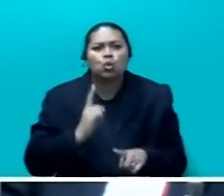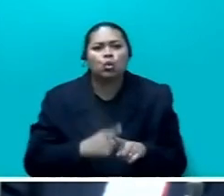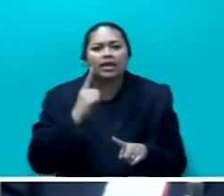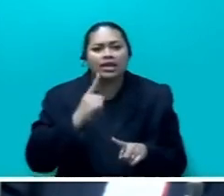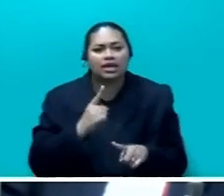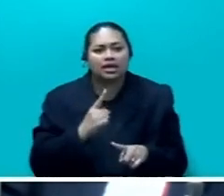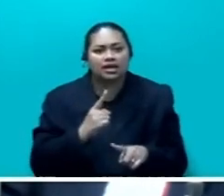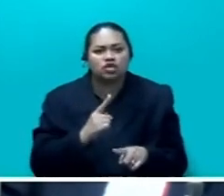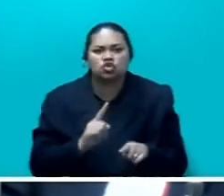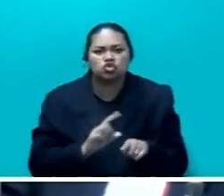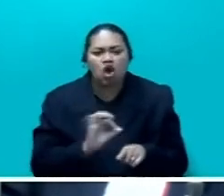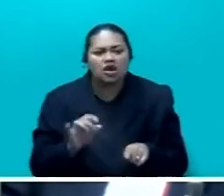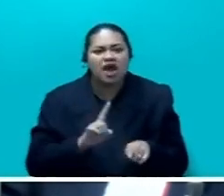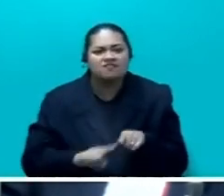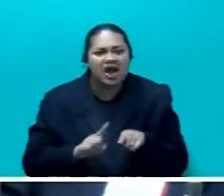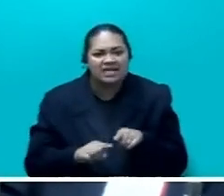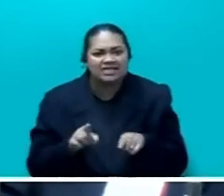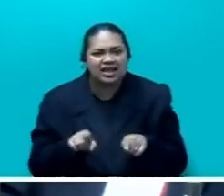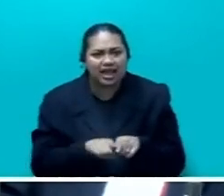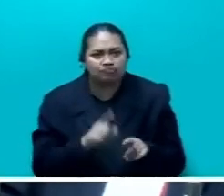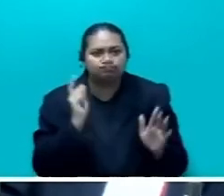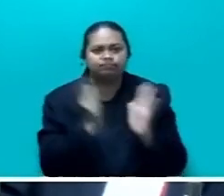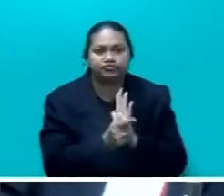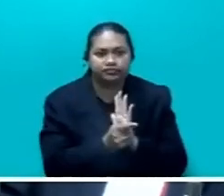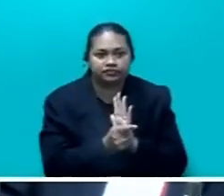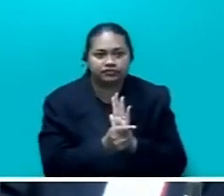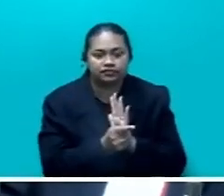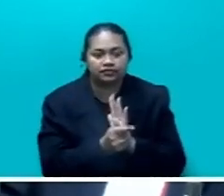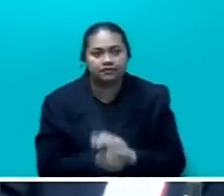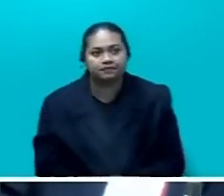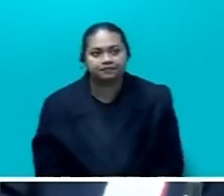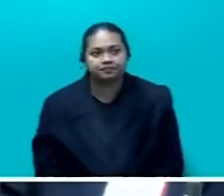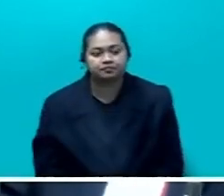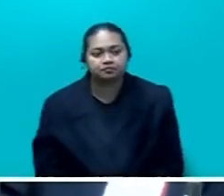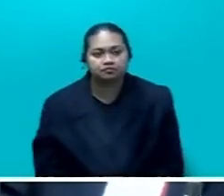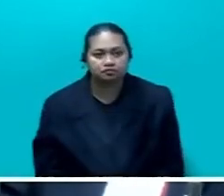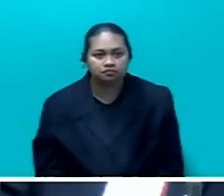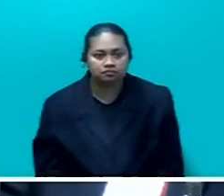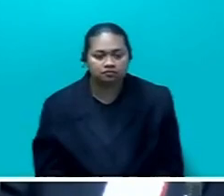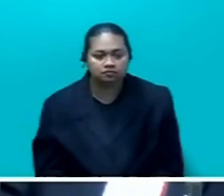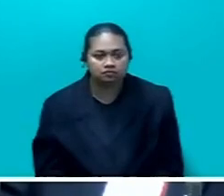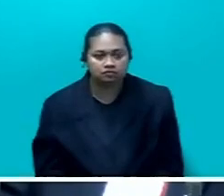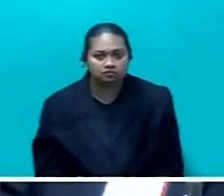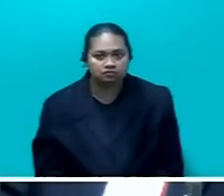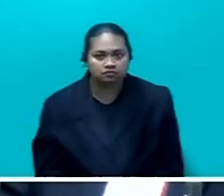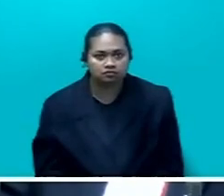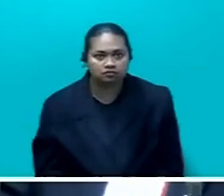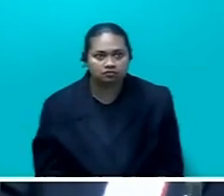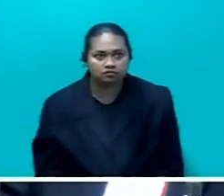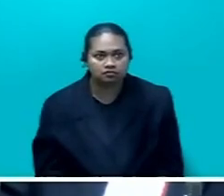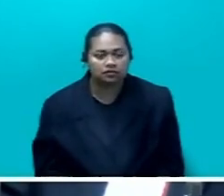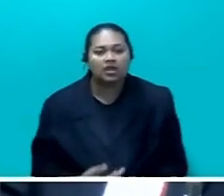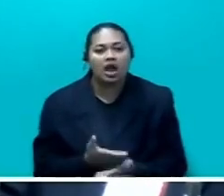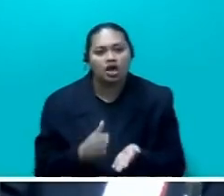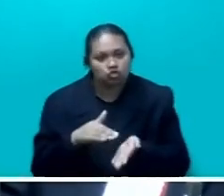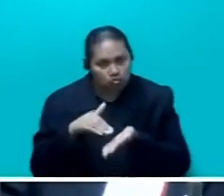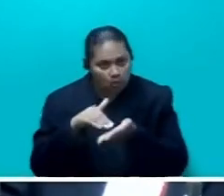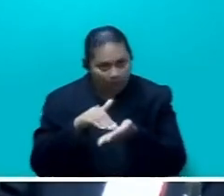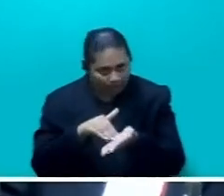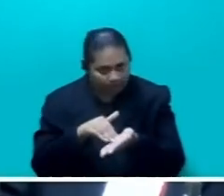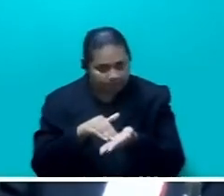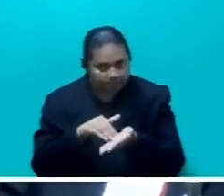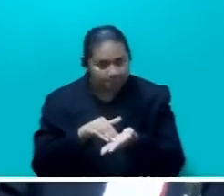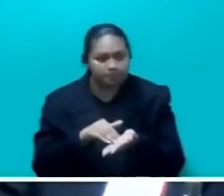A sense of urgency, words that they say in terms of facilitating, you know,